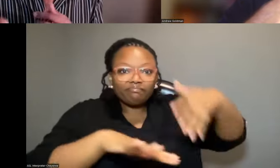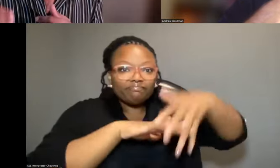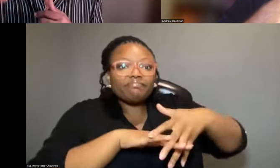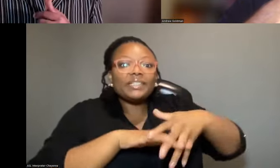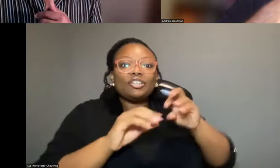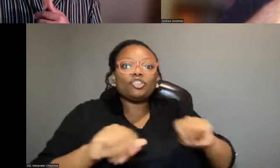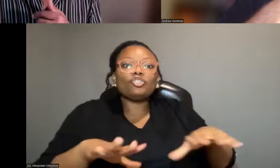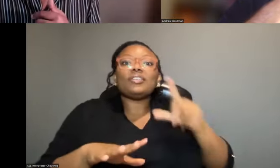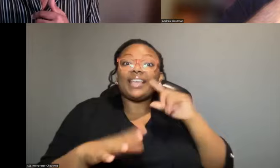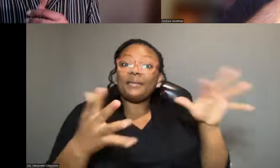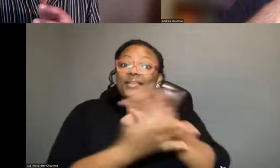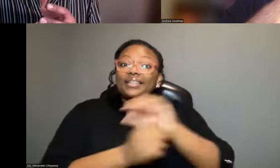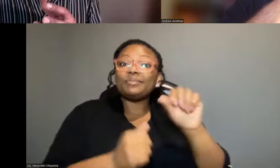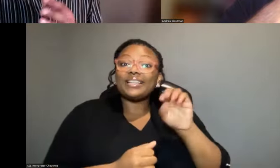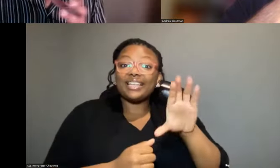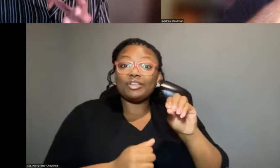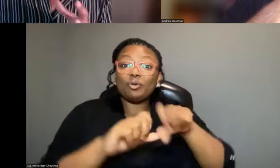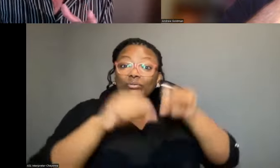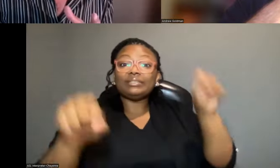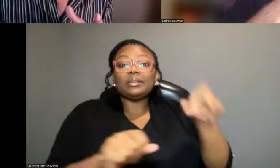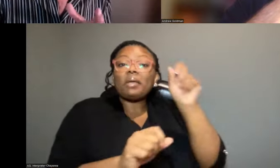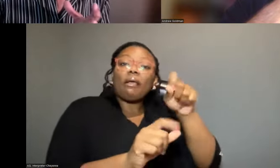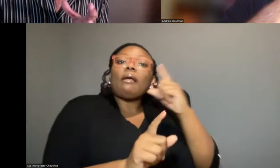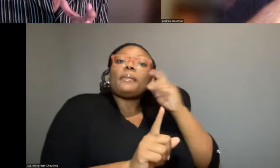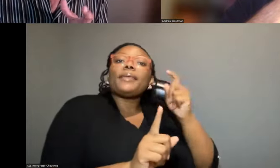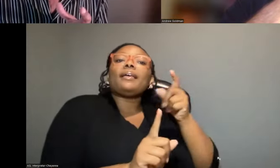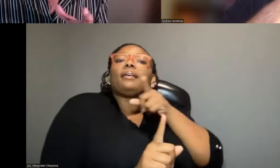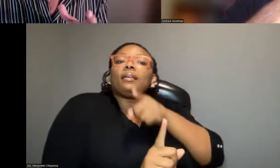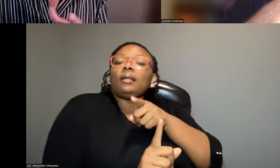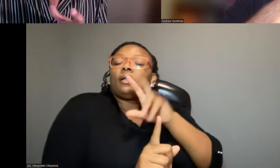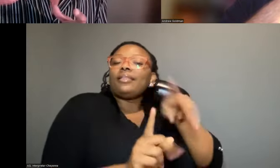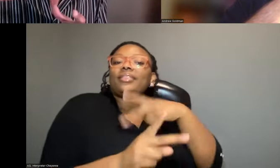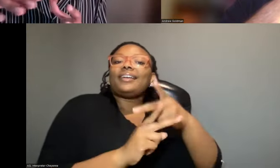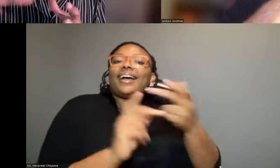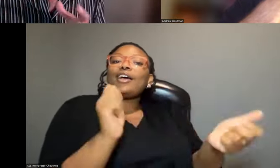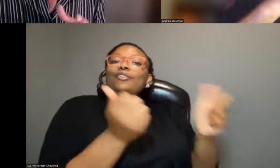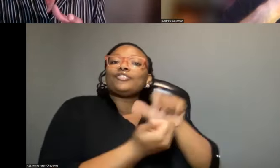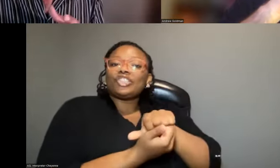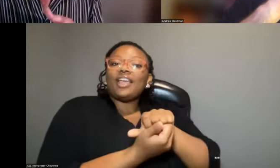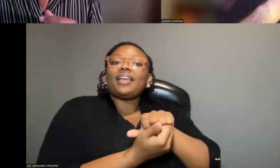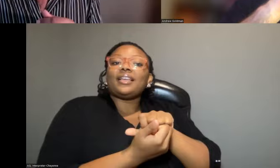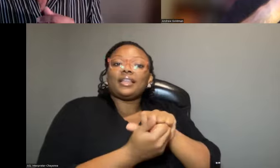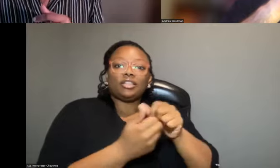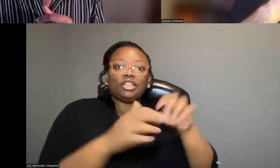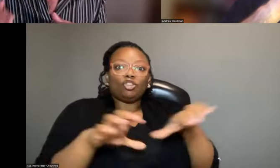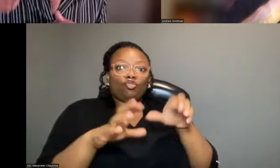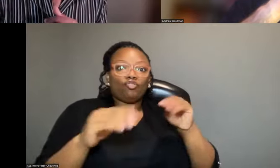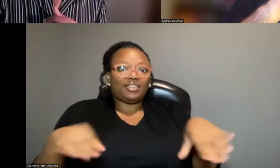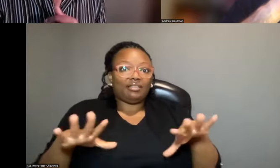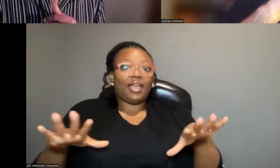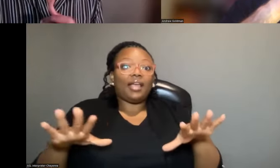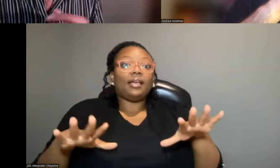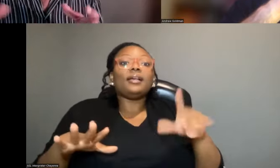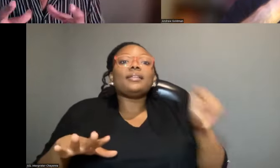They can be quite damaging to ecosystems because of the, the, the kind of change that they do, they make to landscapes that